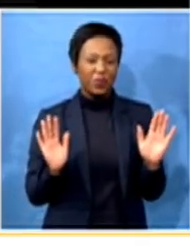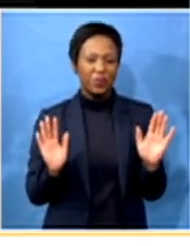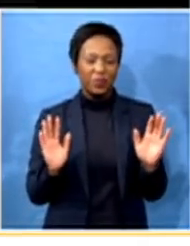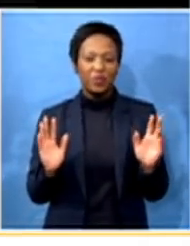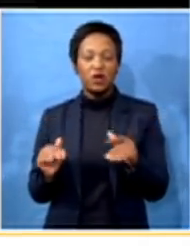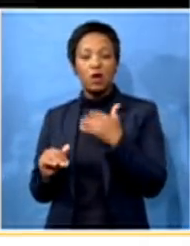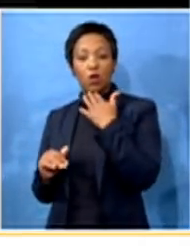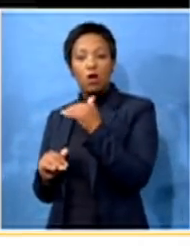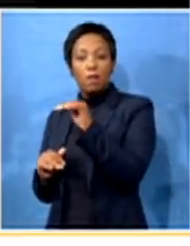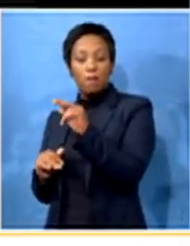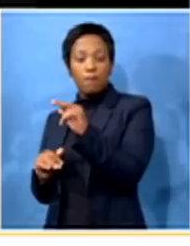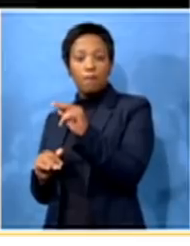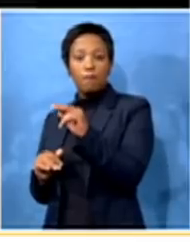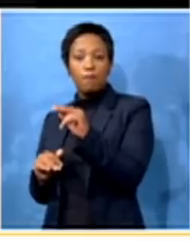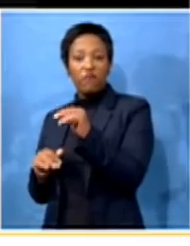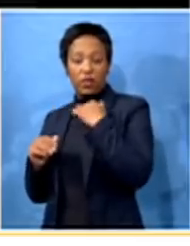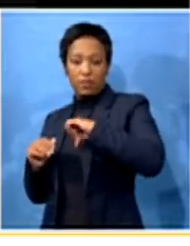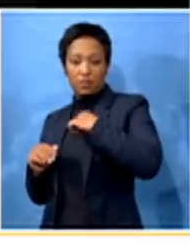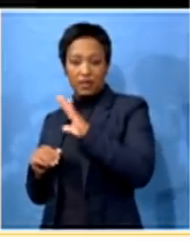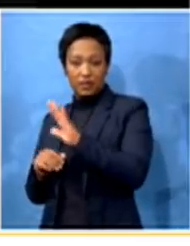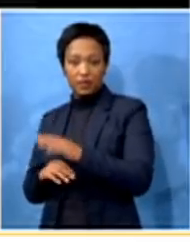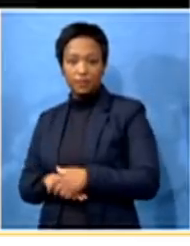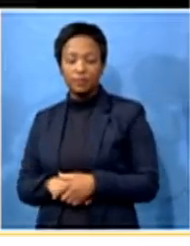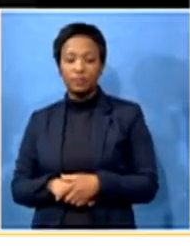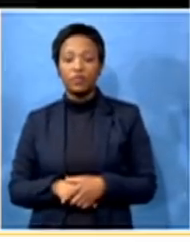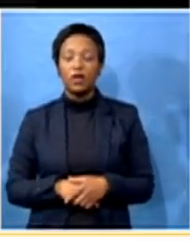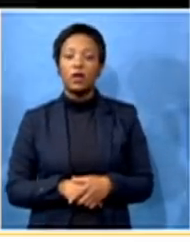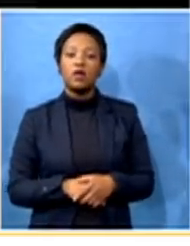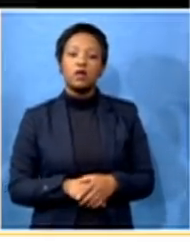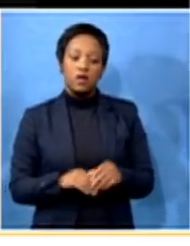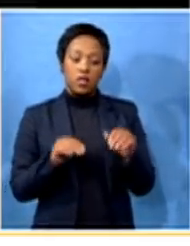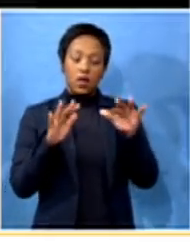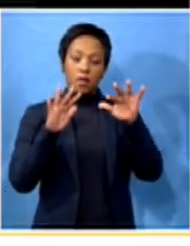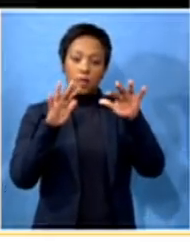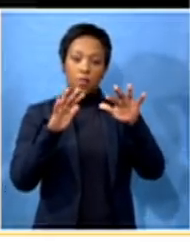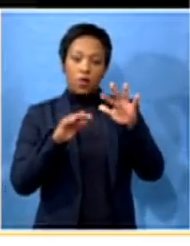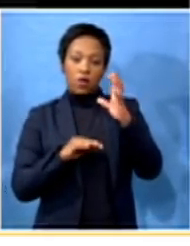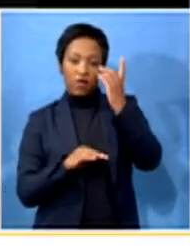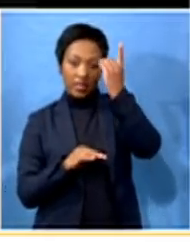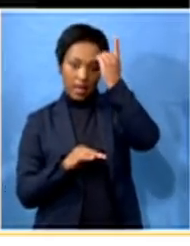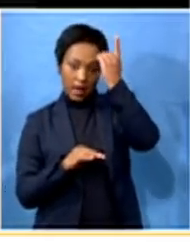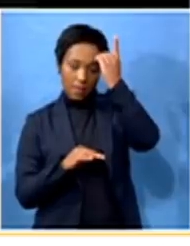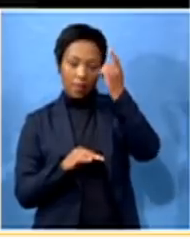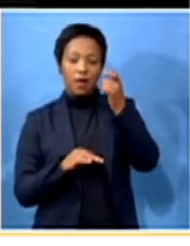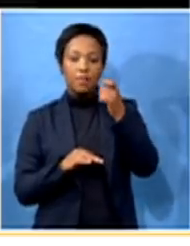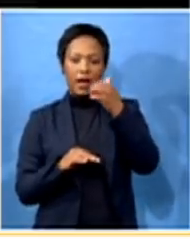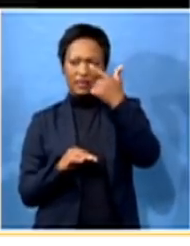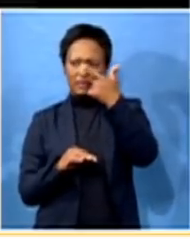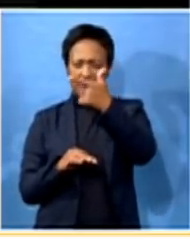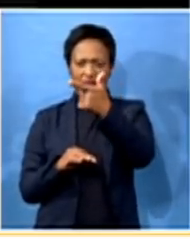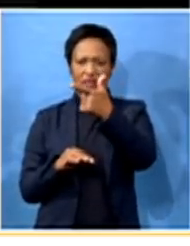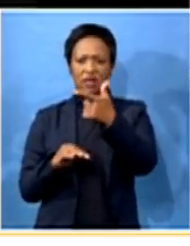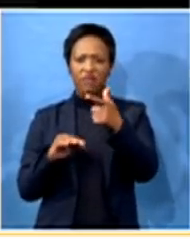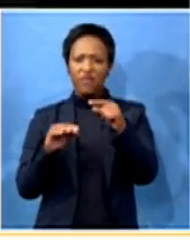the municipality. So the citizens of Etteguini are held ransom by your internal